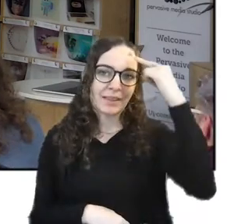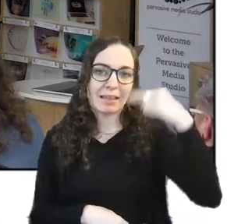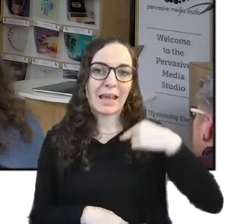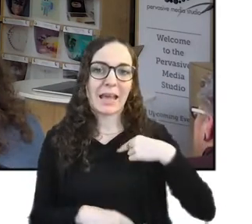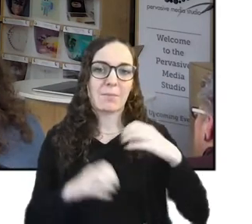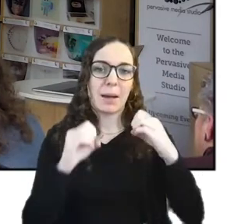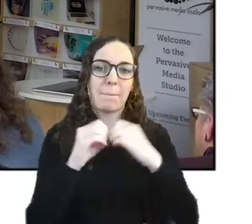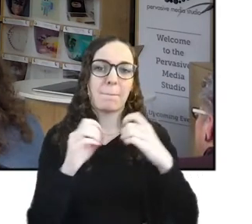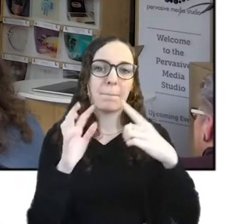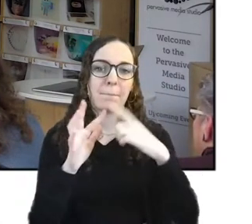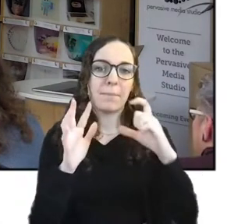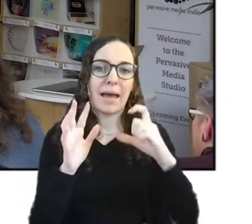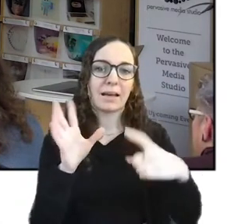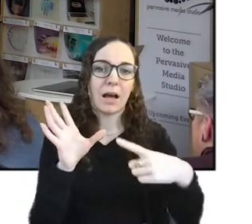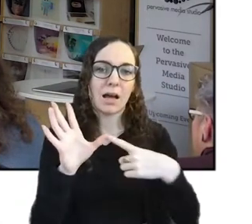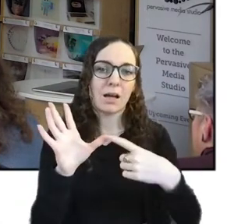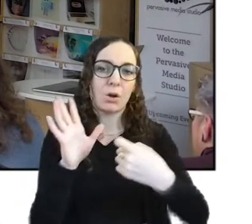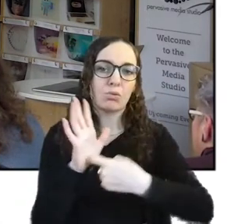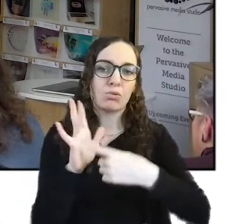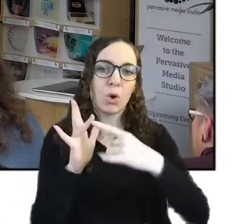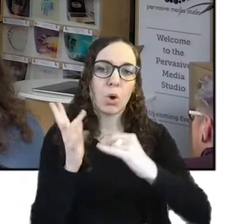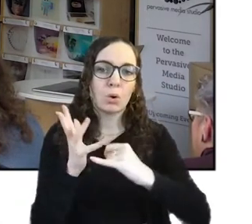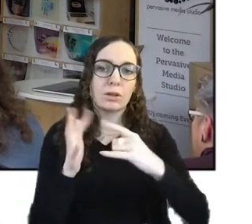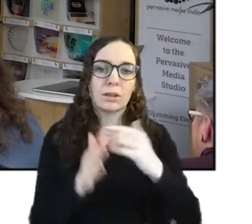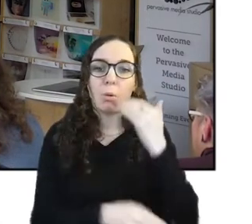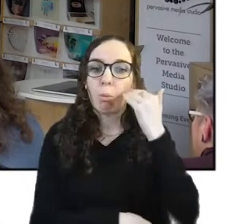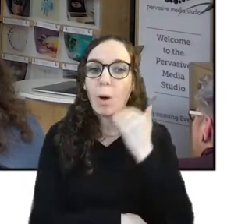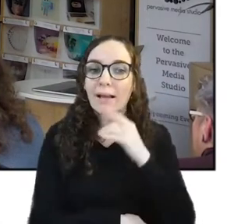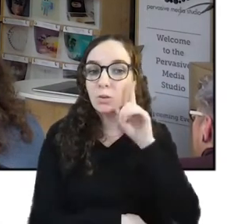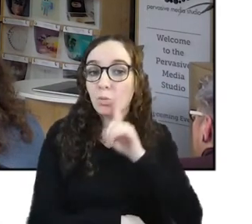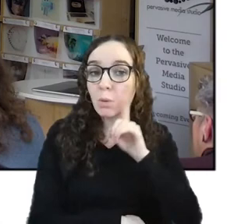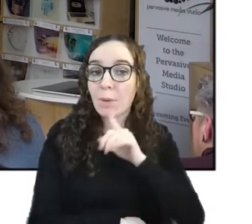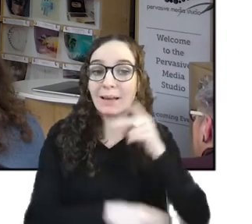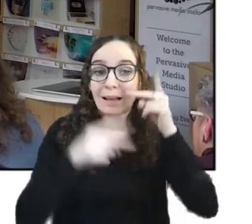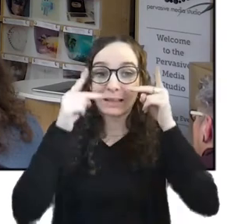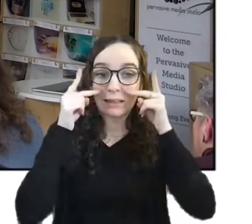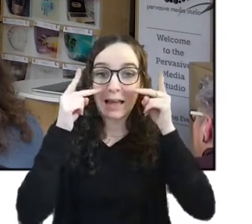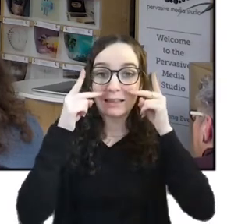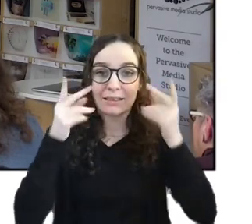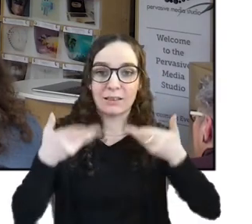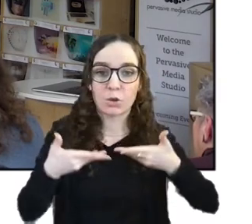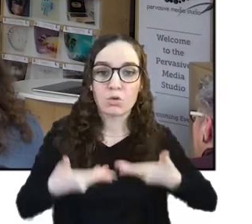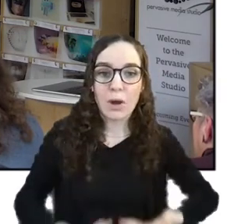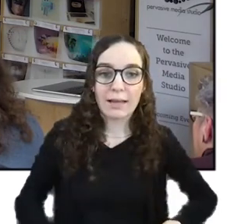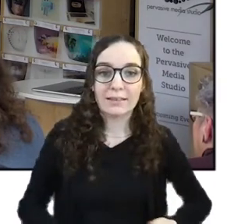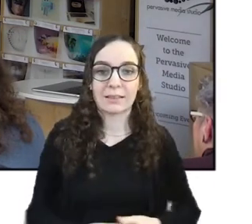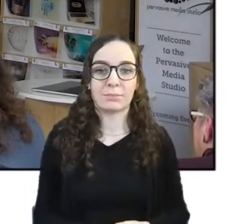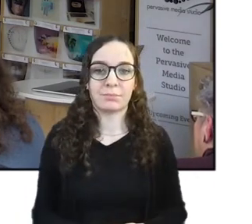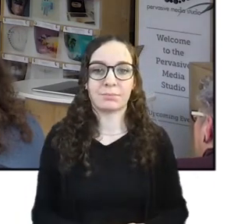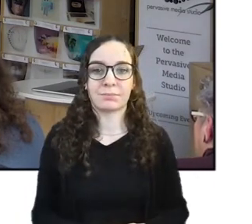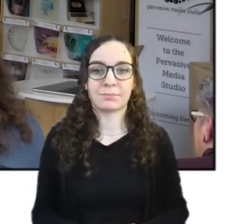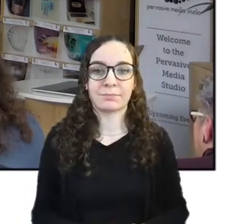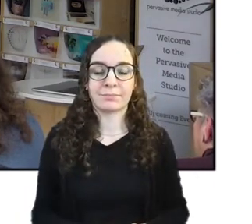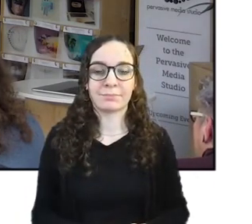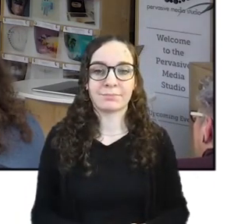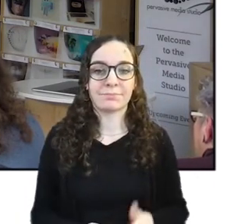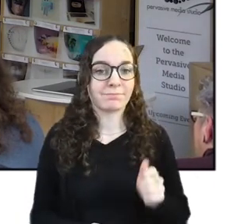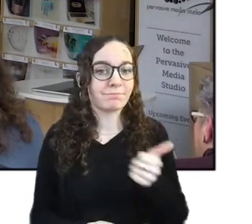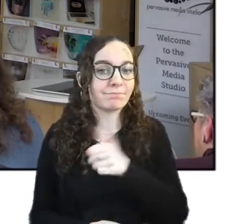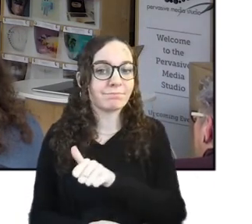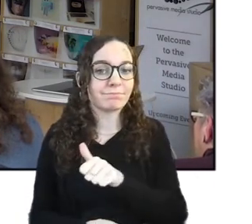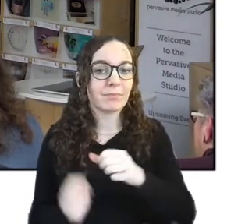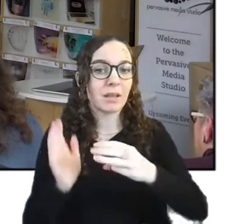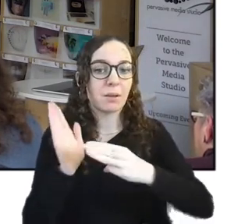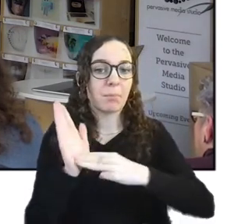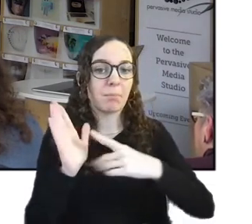white woman wearing a black top and glasses and I'm Martha, also one of the